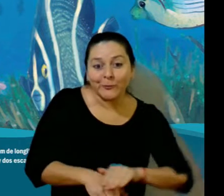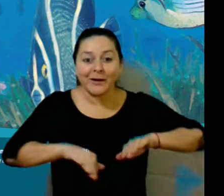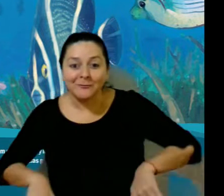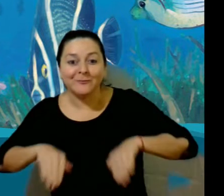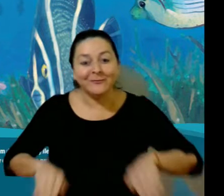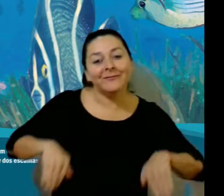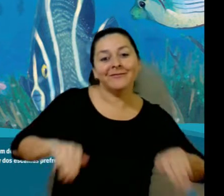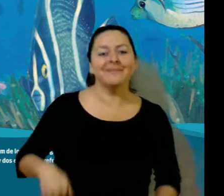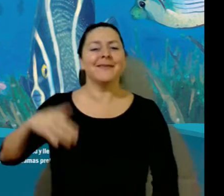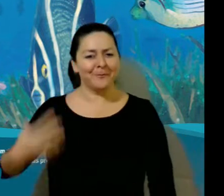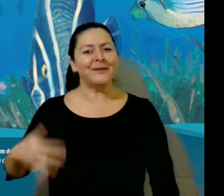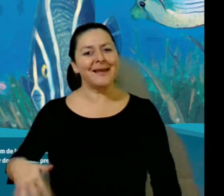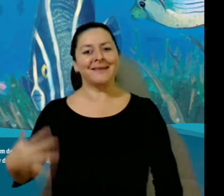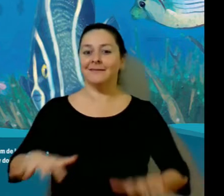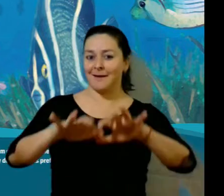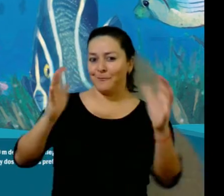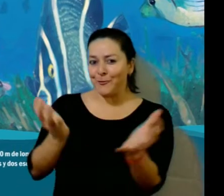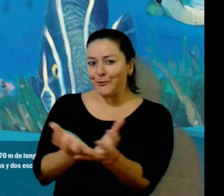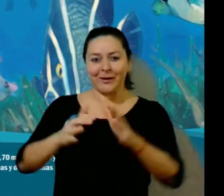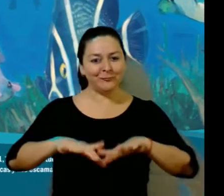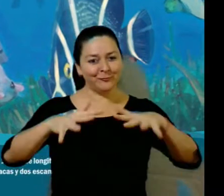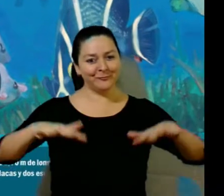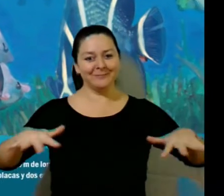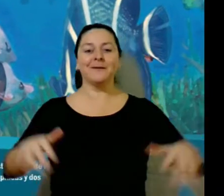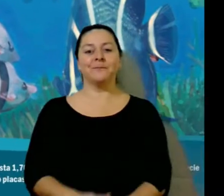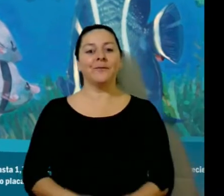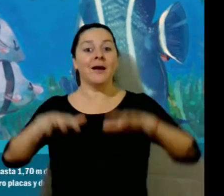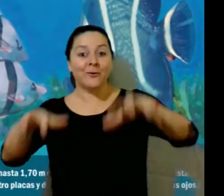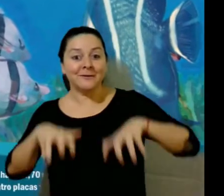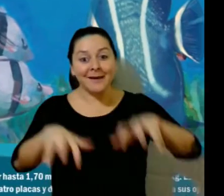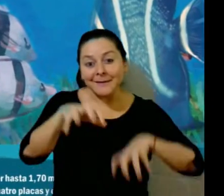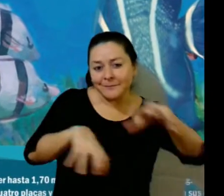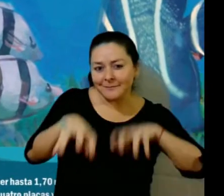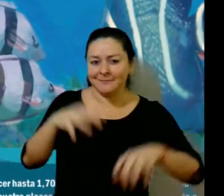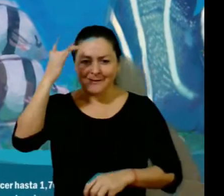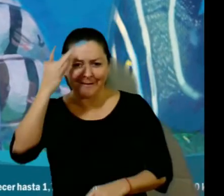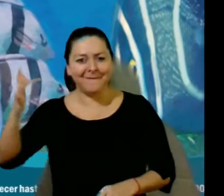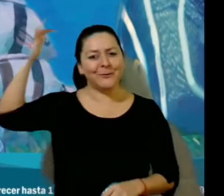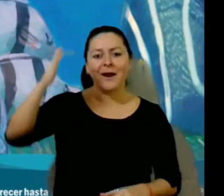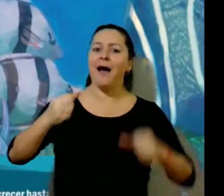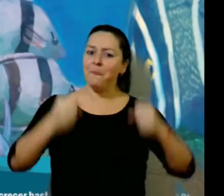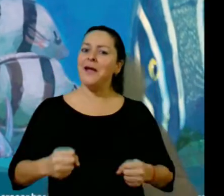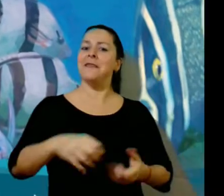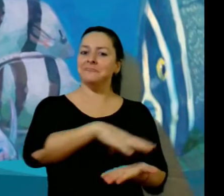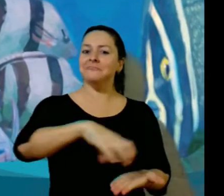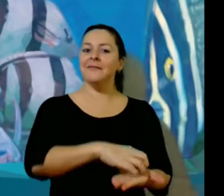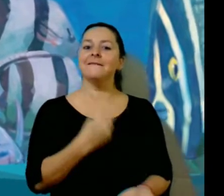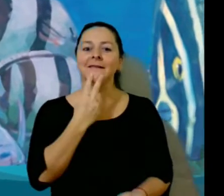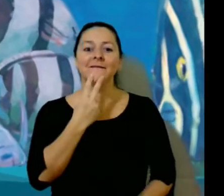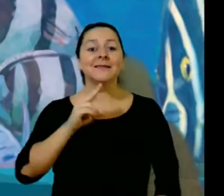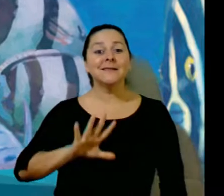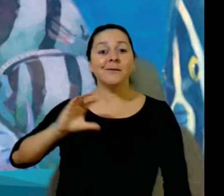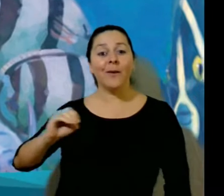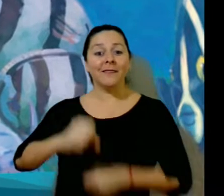The Sisterhood of the Turtles Sea turtles are very important to life in the ocean. Their